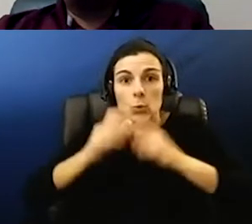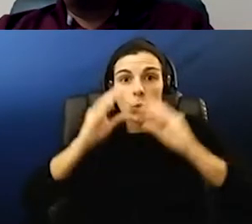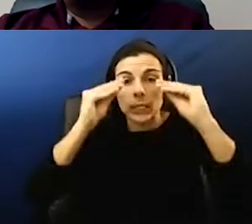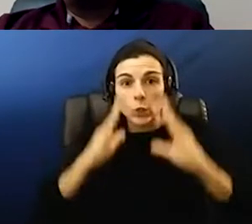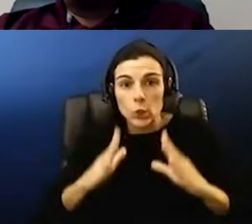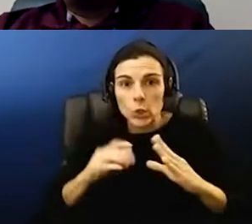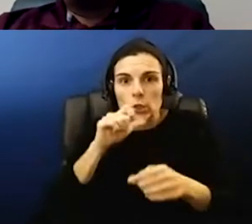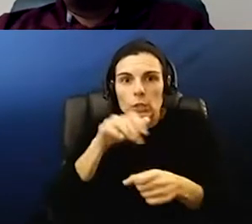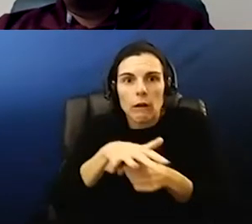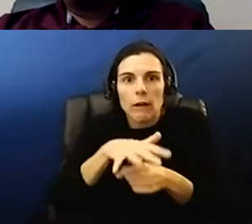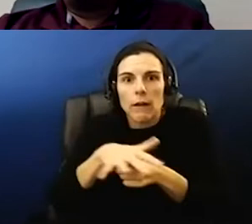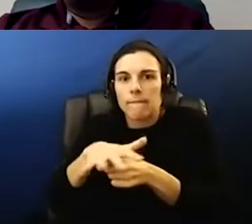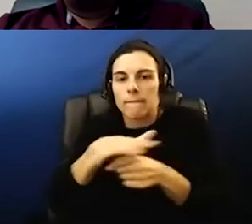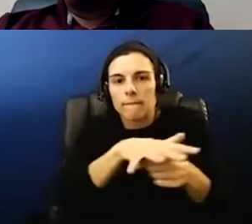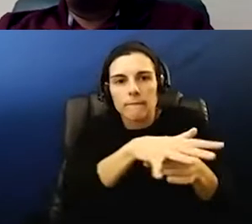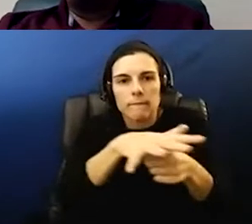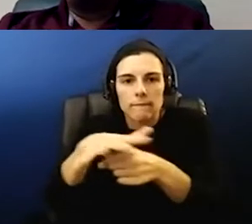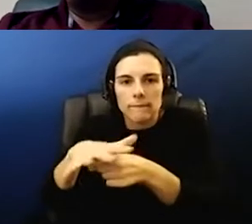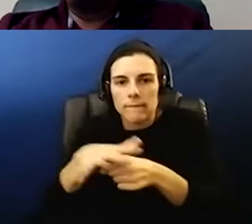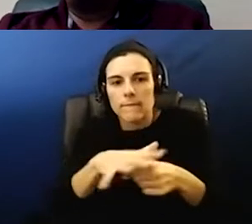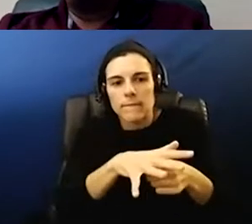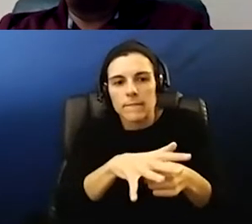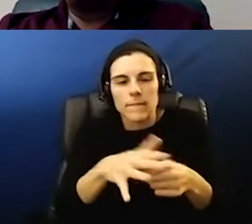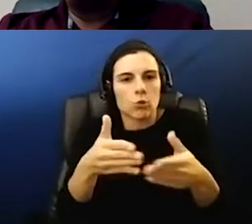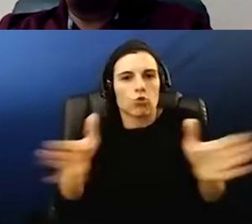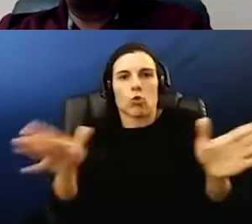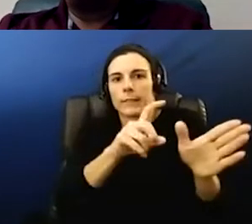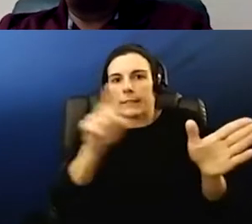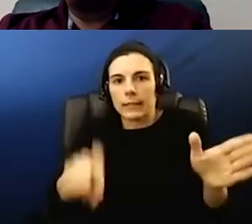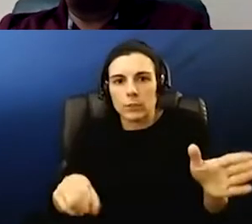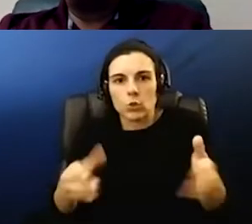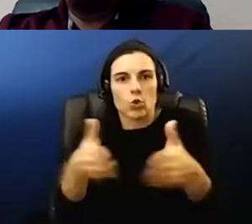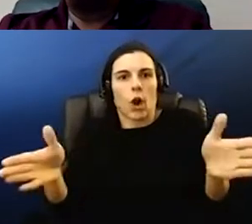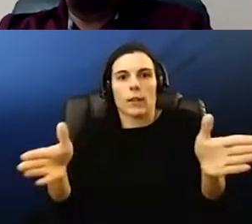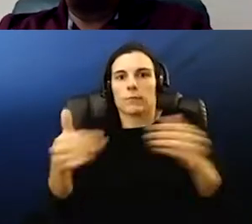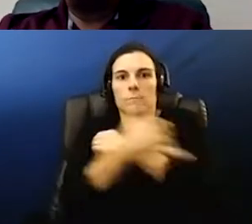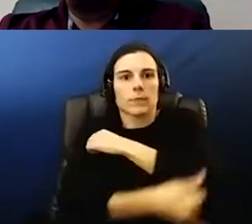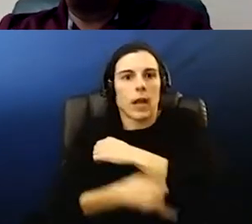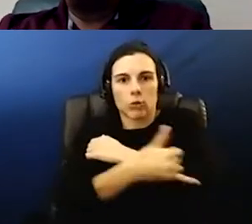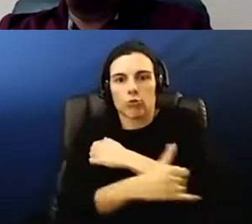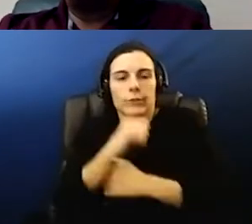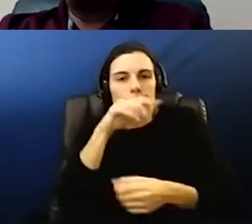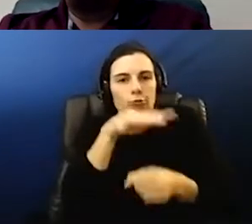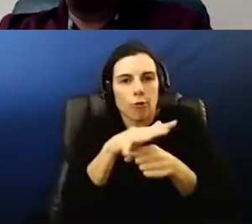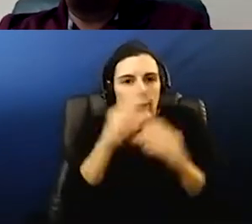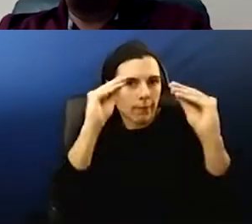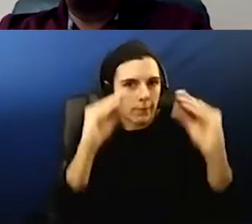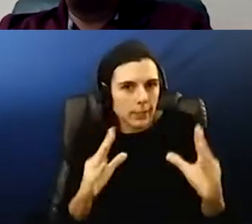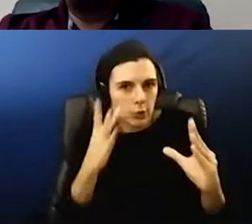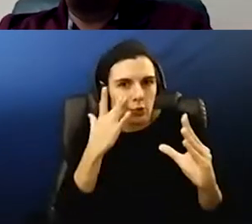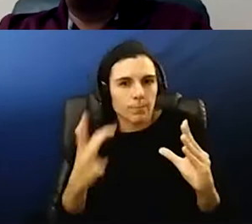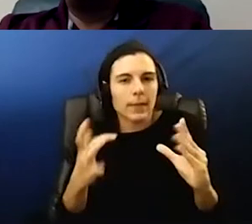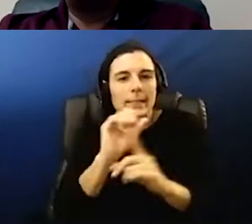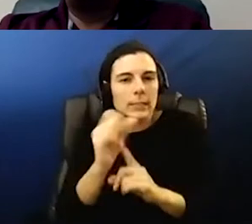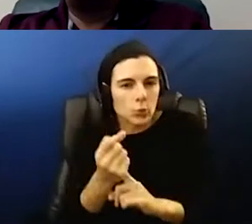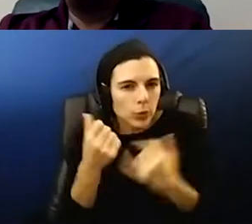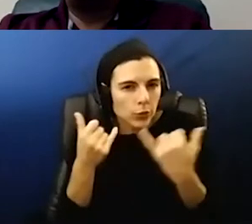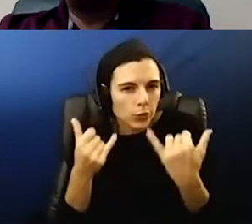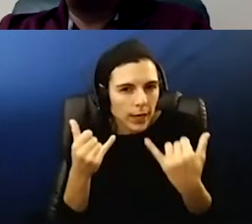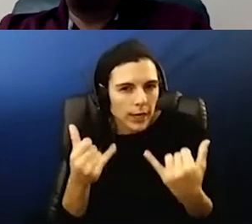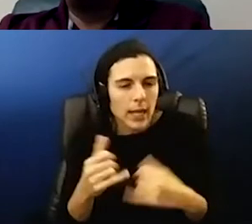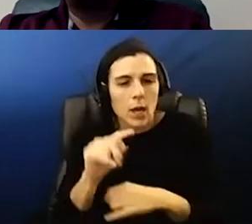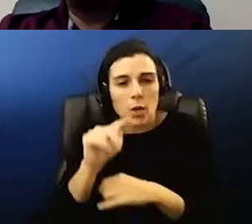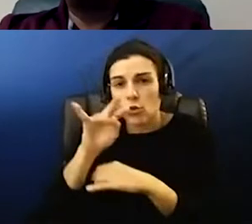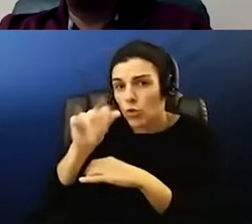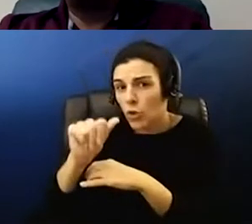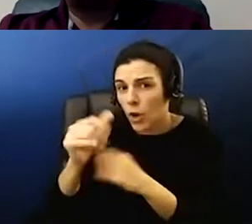this is not just an issue around our isd it's an issue across texas it's an issue across the country because of the circumstances that that we're in so tanya do you want to